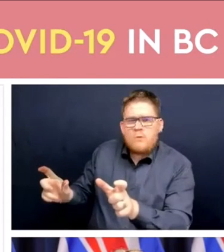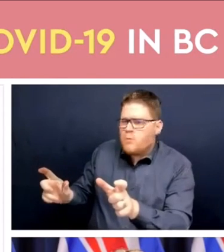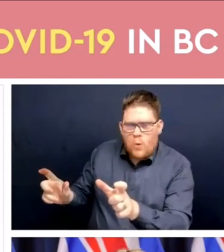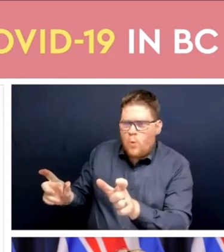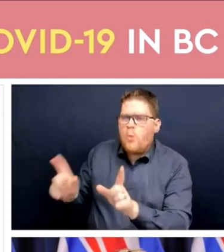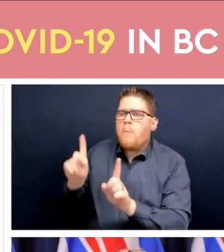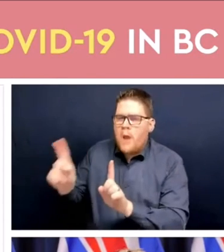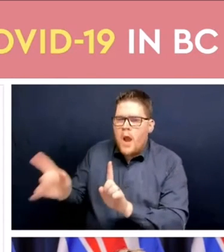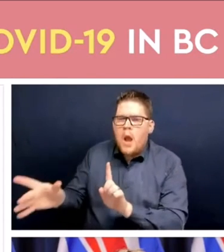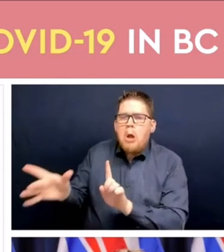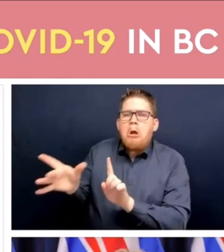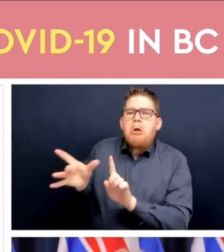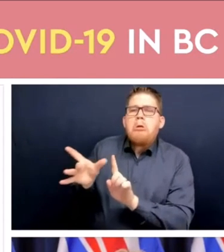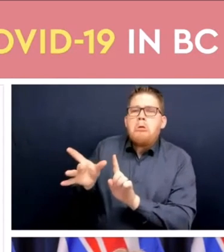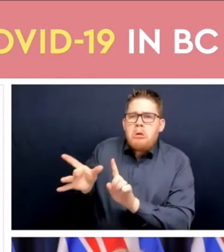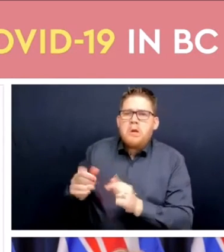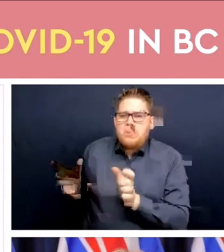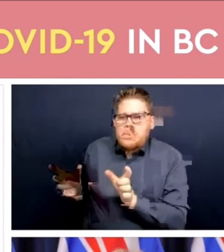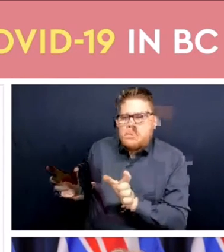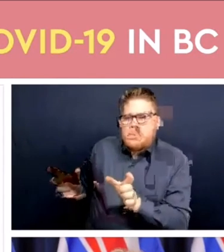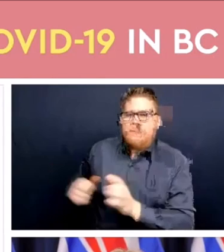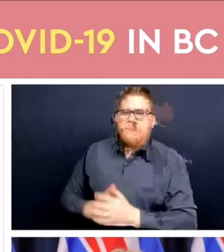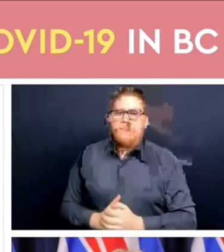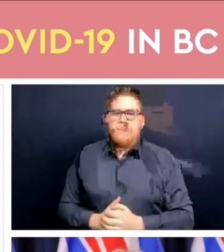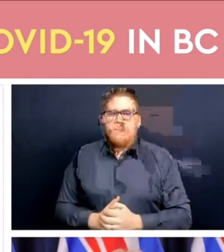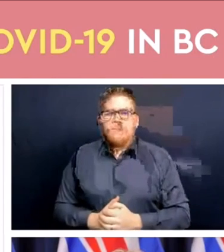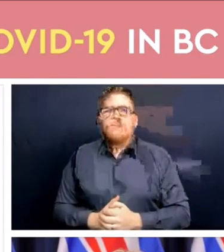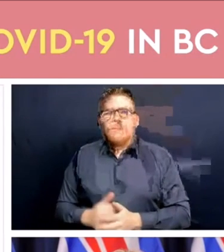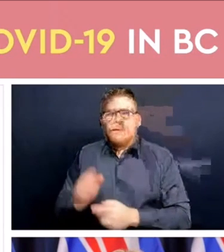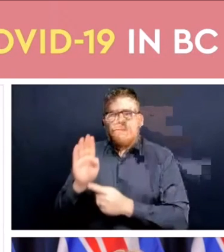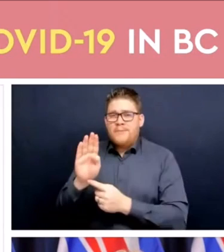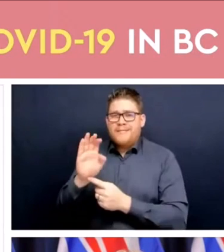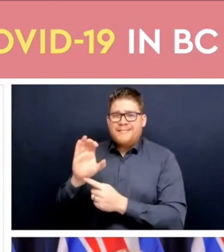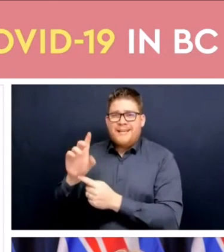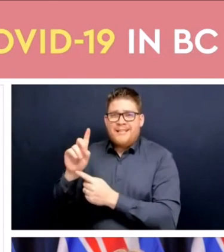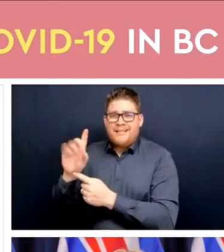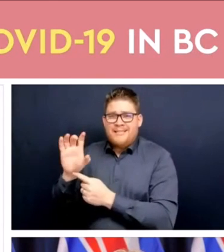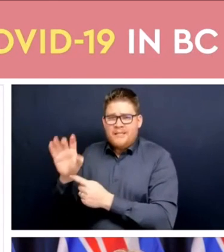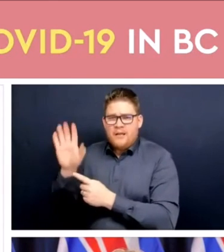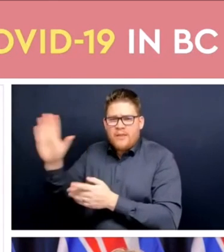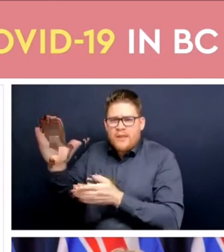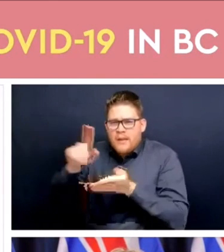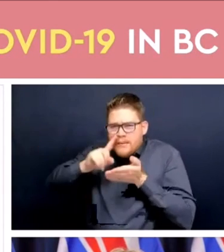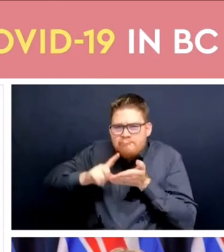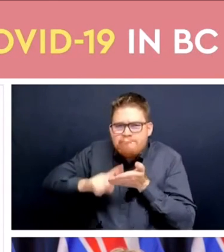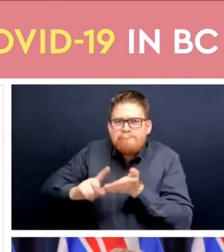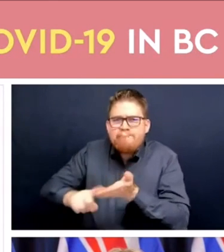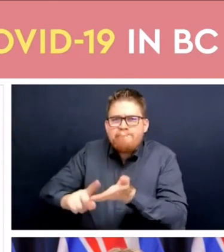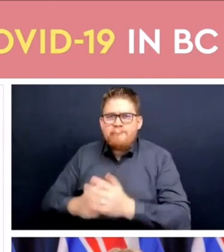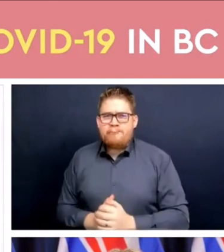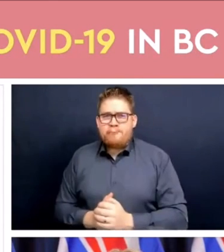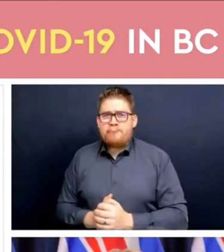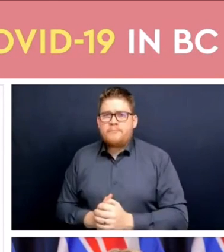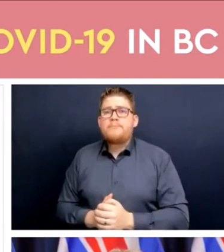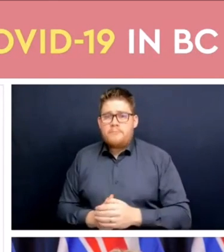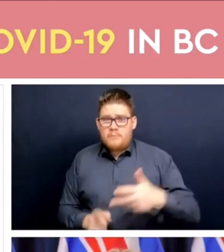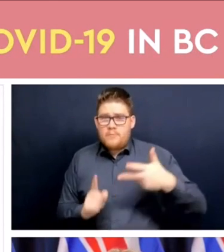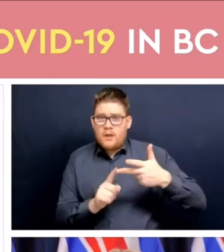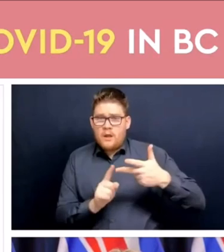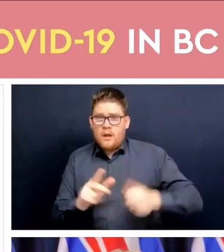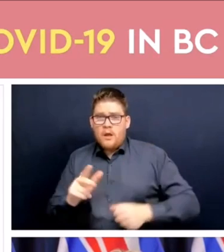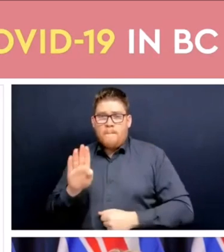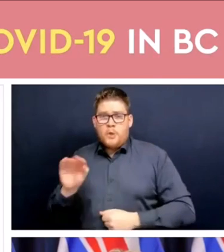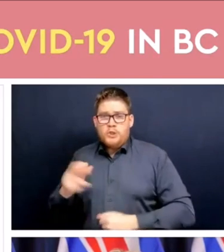colleagues at the VCCDC Dr. Skowronski and her team has shown that getting that booster dose gives you an